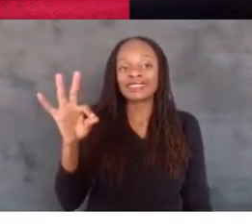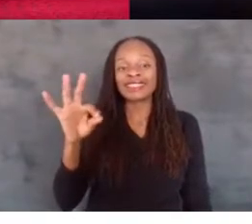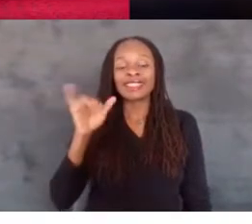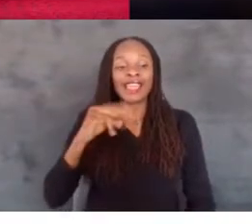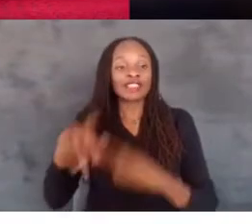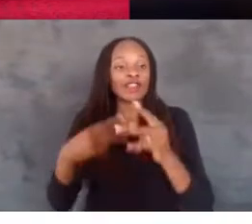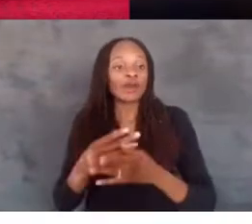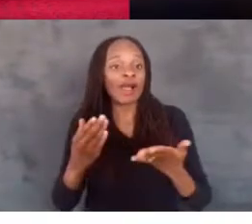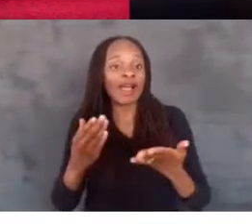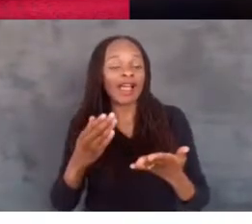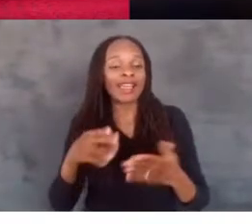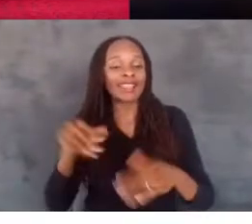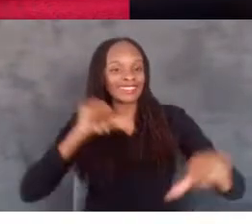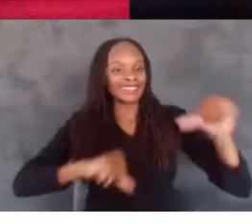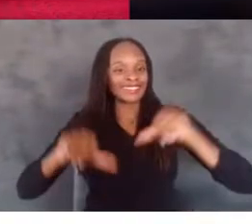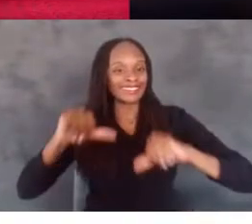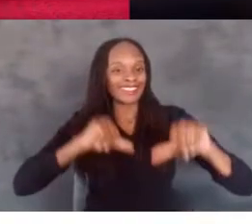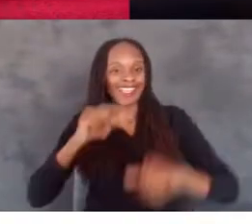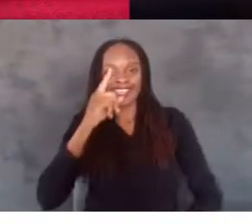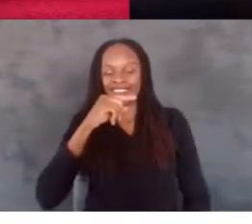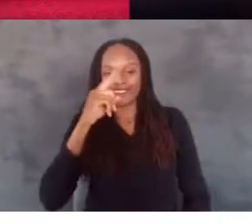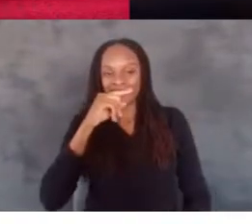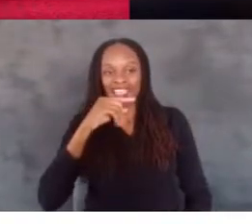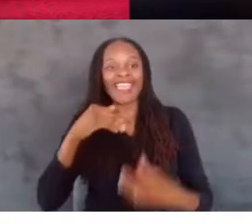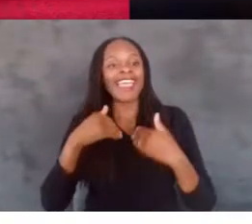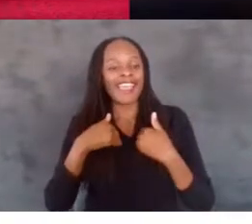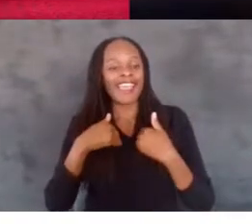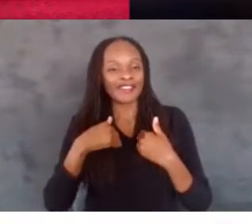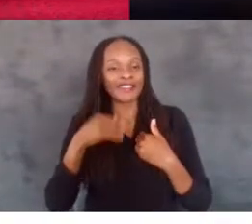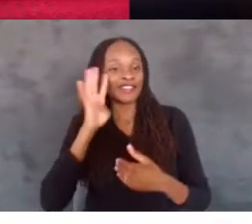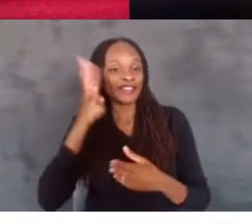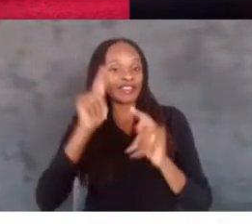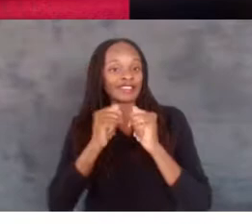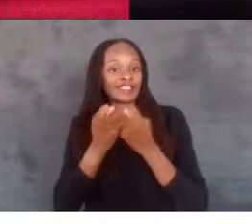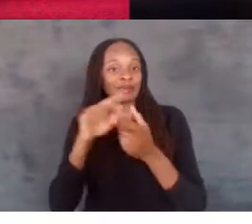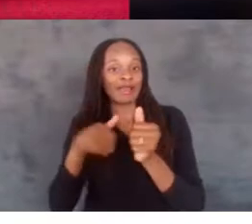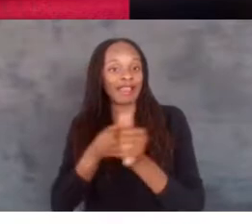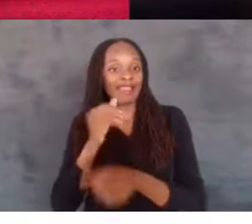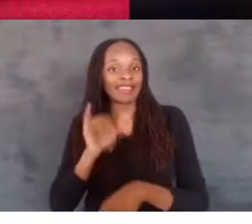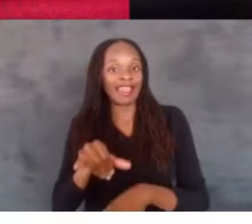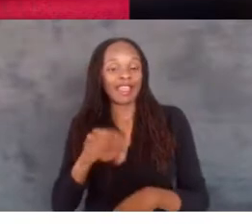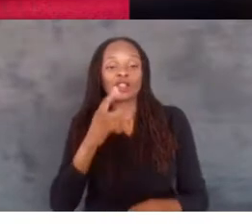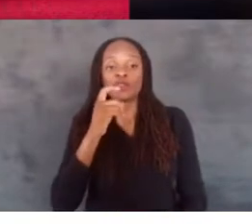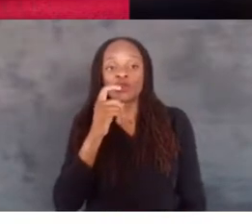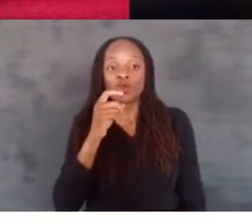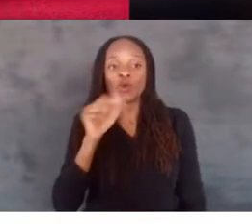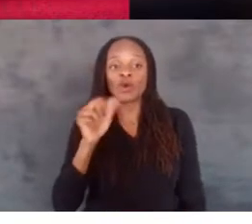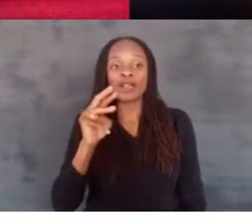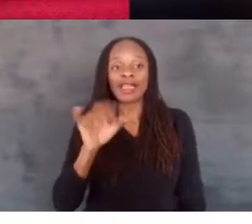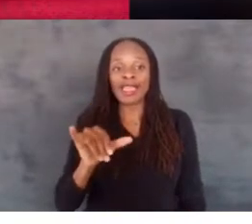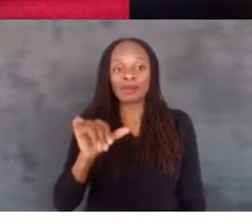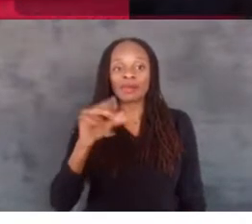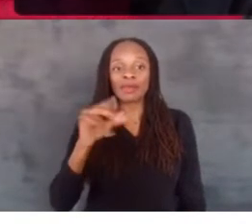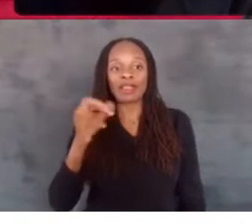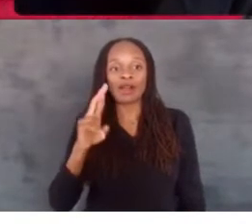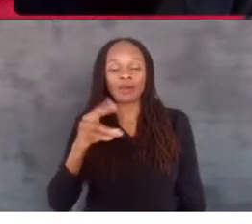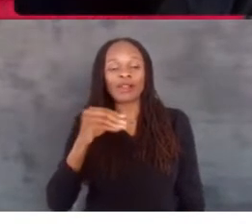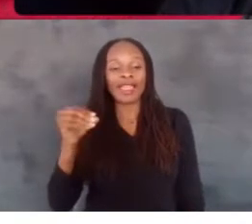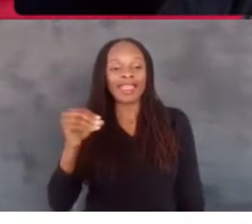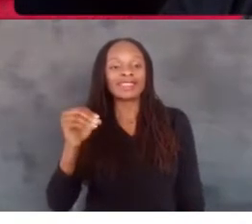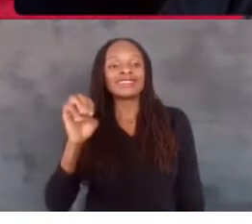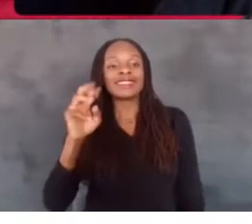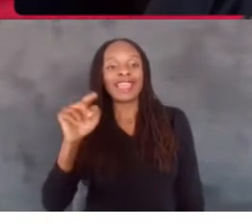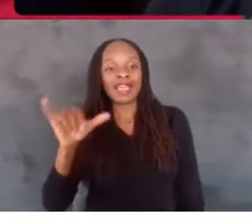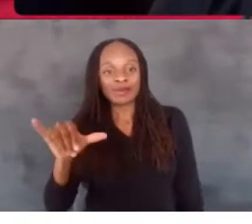And we have with us the creative team behind it. And it is Amy Hopper and Emily Hopper. Welcome.